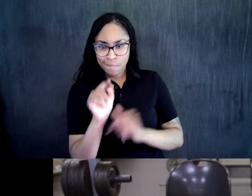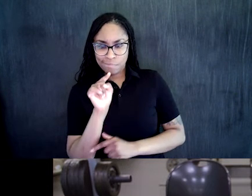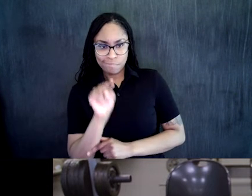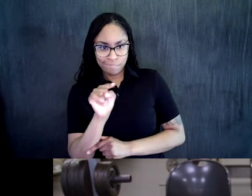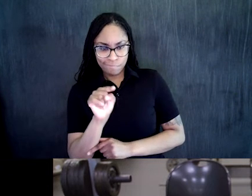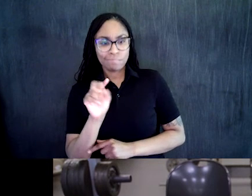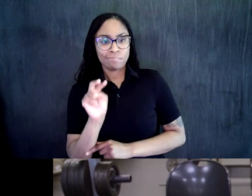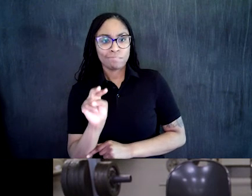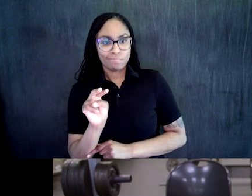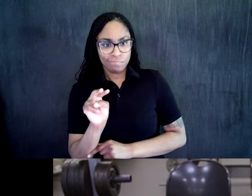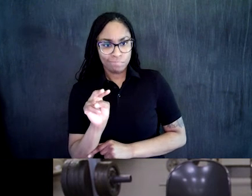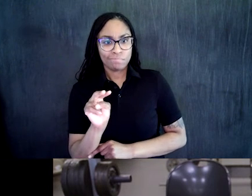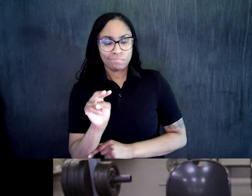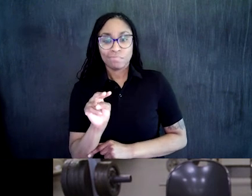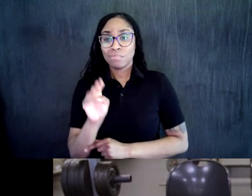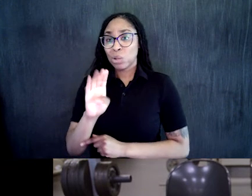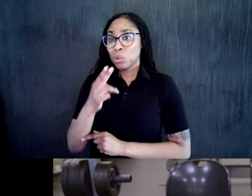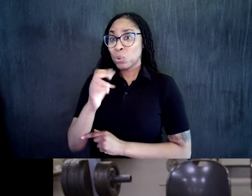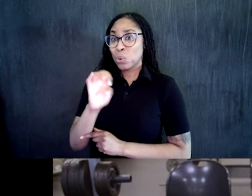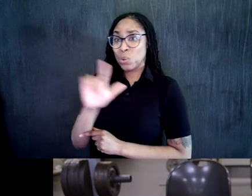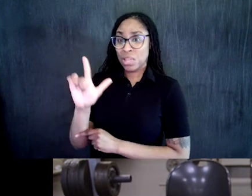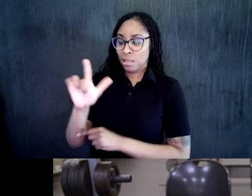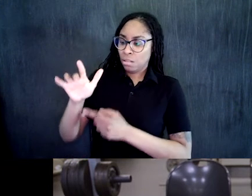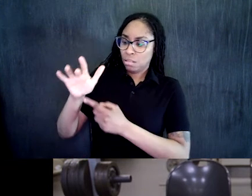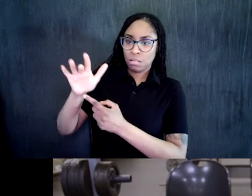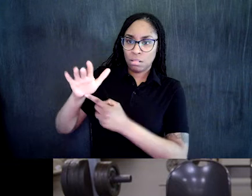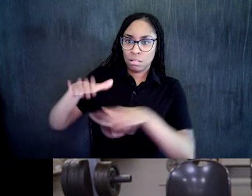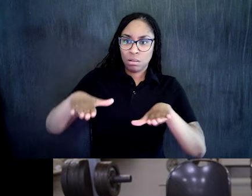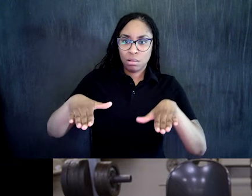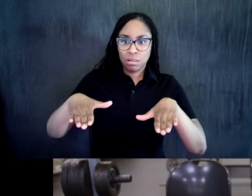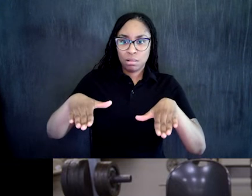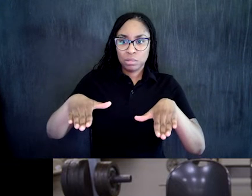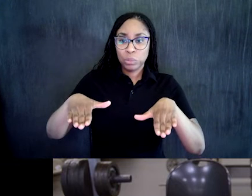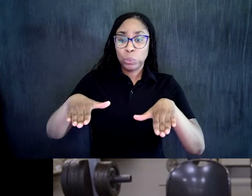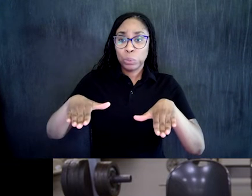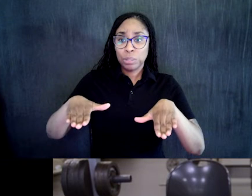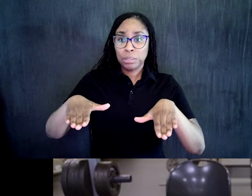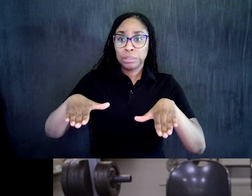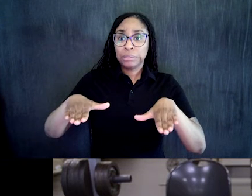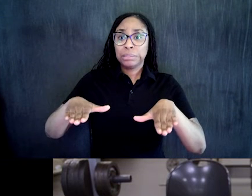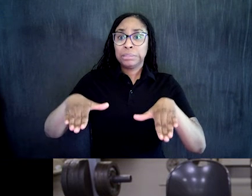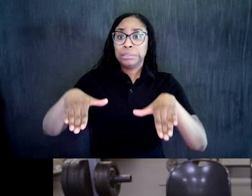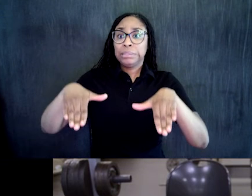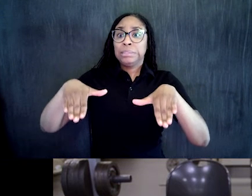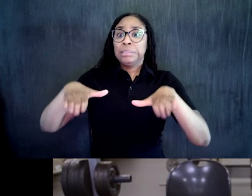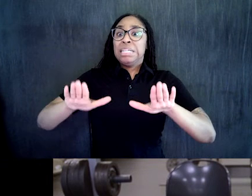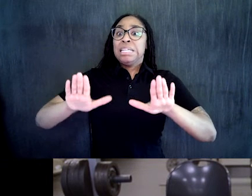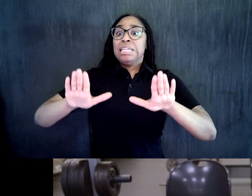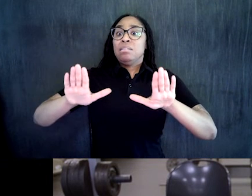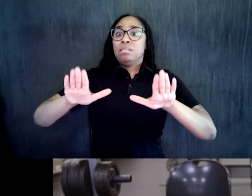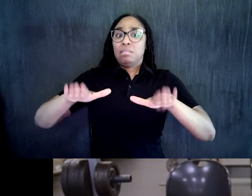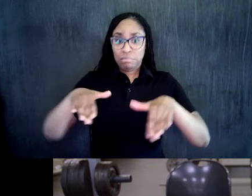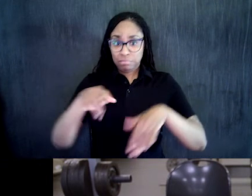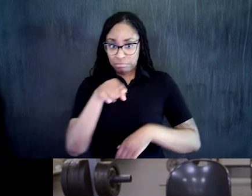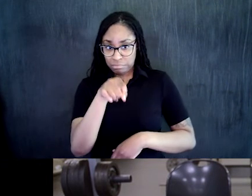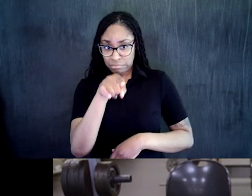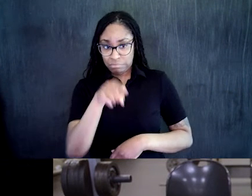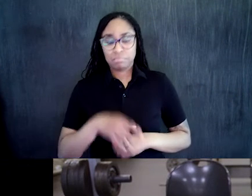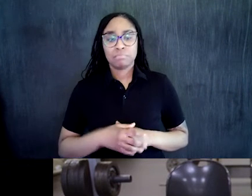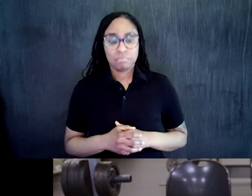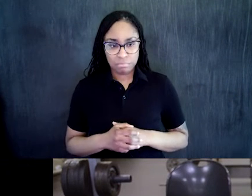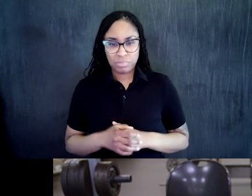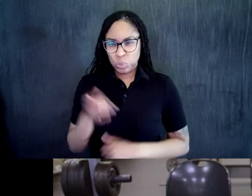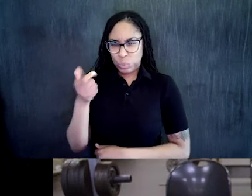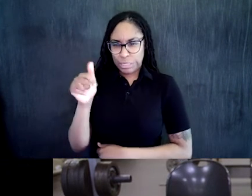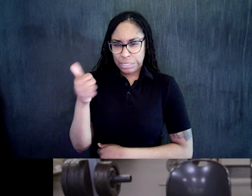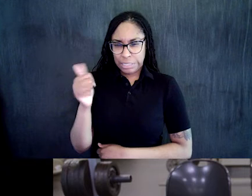heels to raise the hips up off the mat. Squeezing the glutes as you get up. Alright. So we're going to go for ten. If you feel